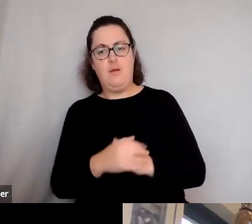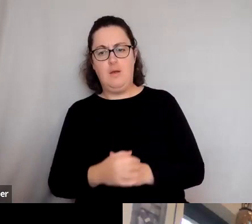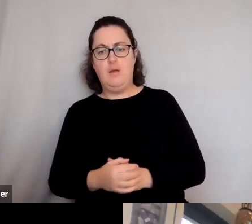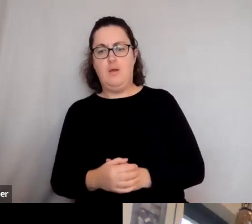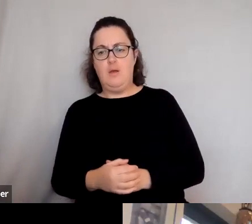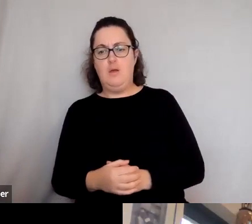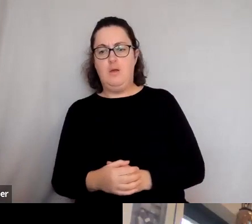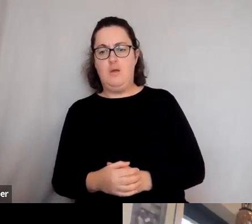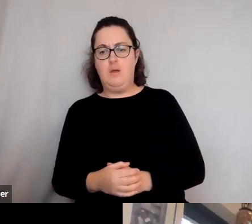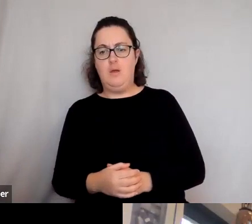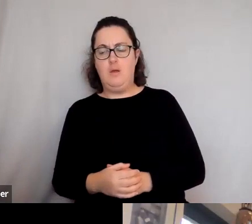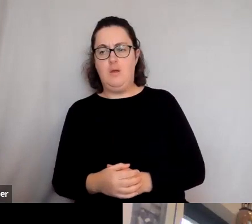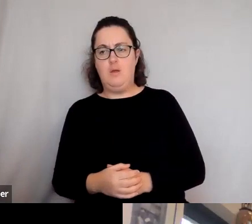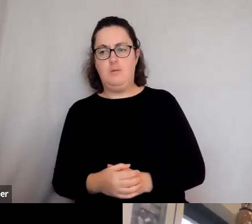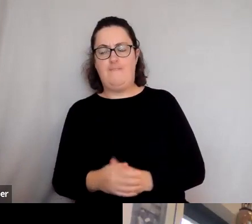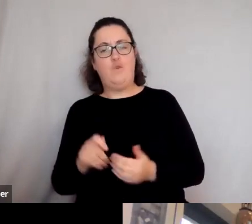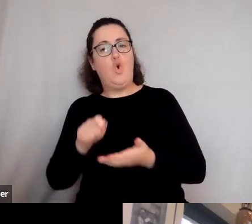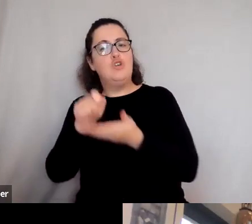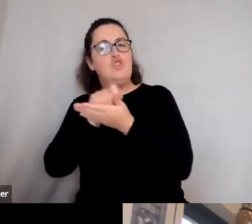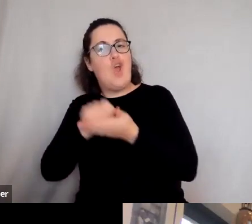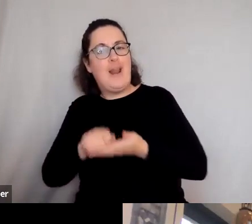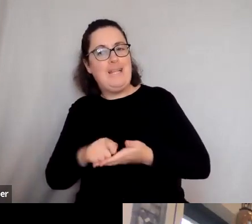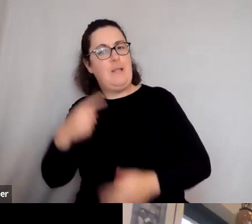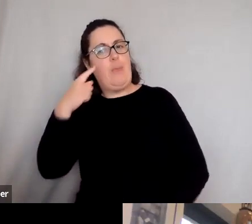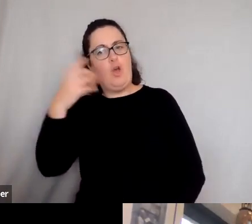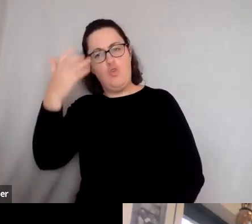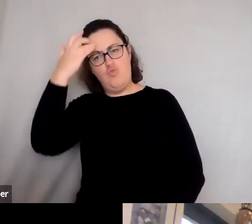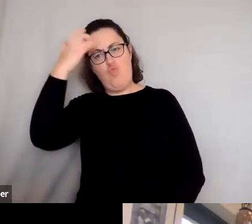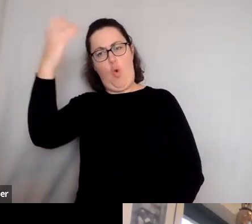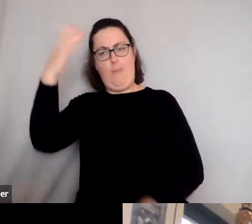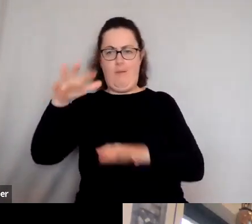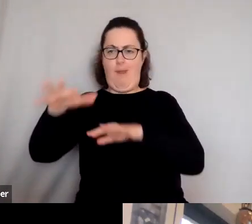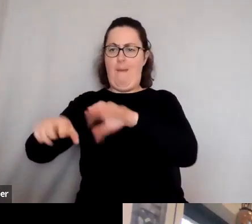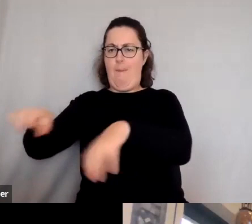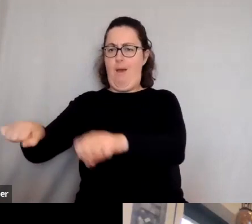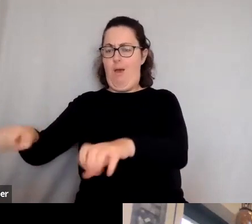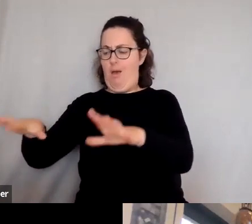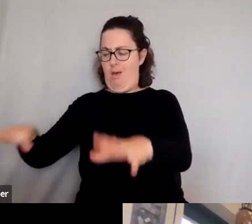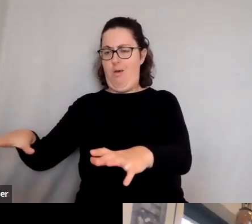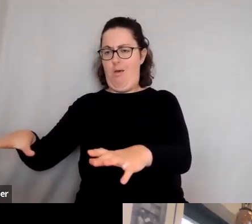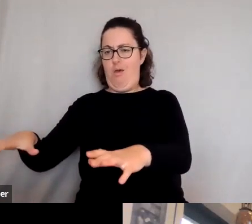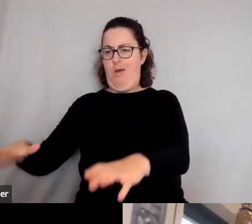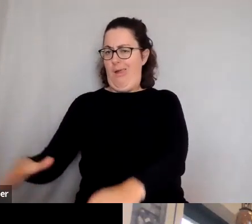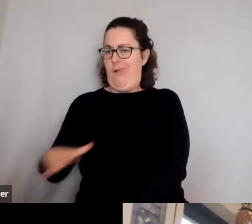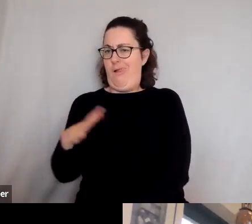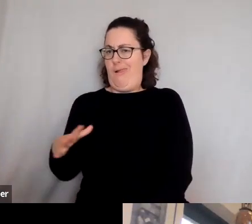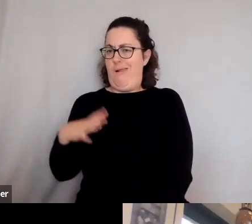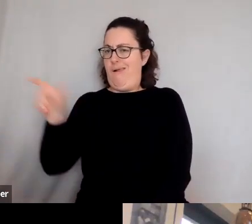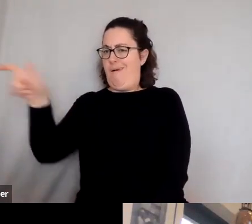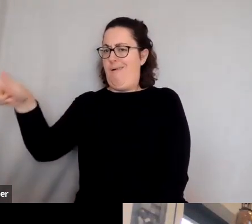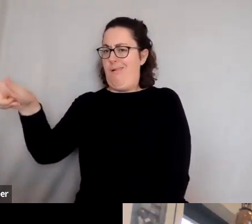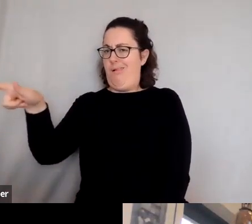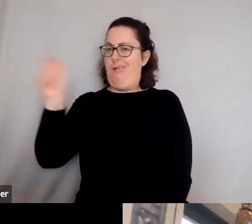particularly for journalists, to think that the Roman Empire is a kind of great place for ready-made, off-the-shelf,